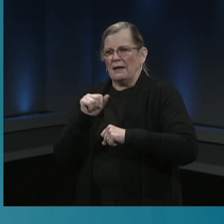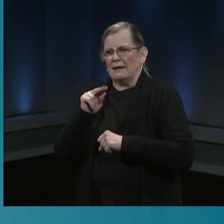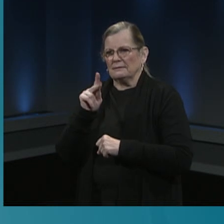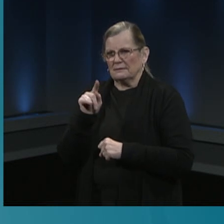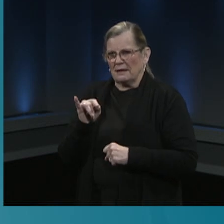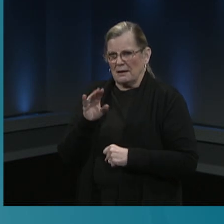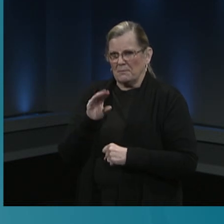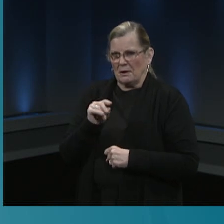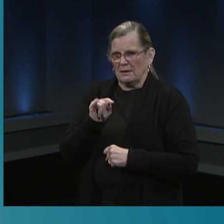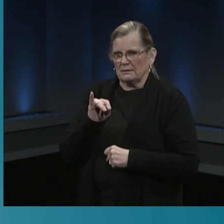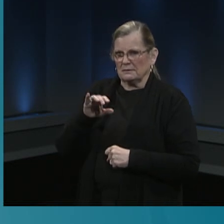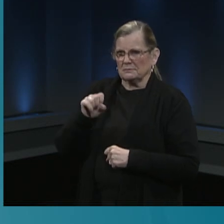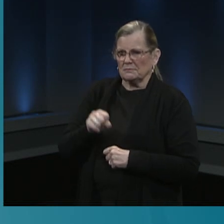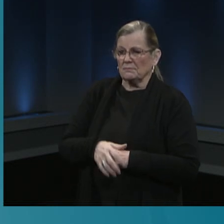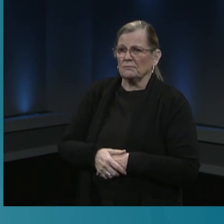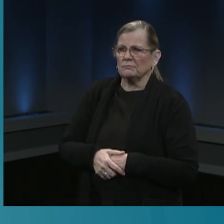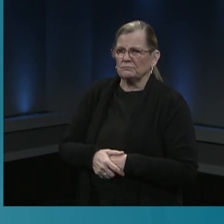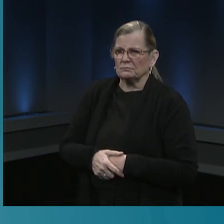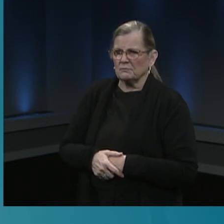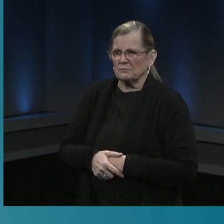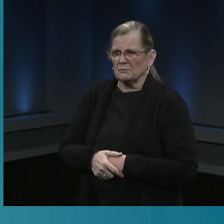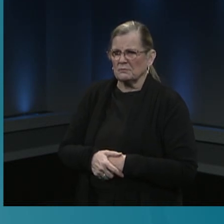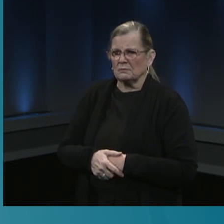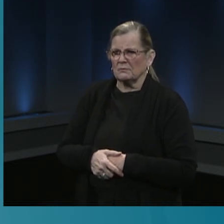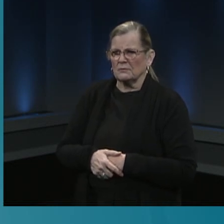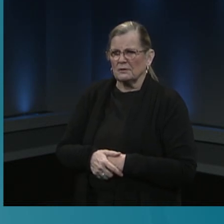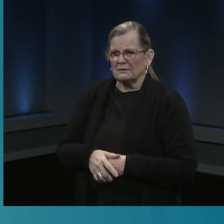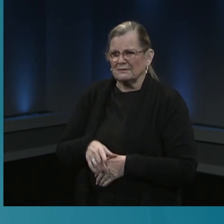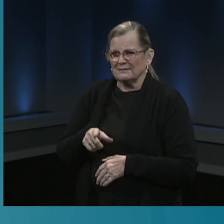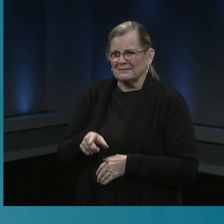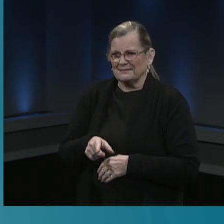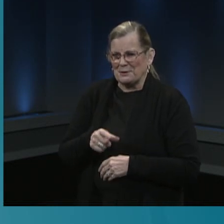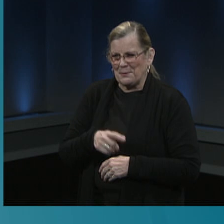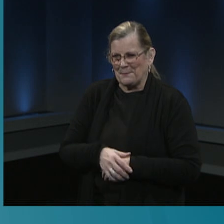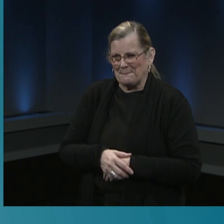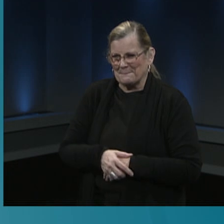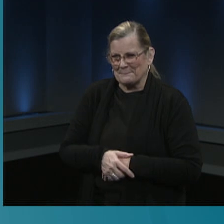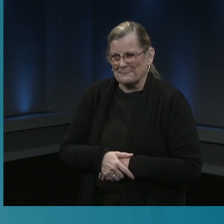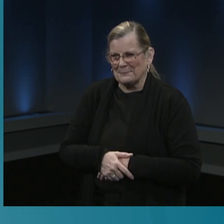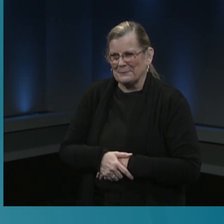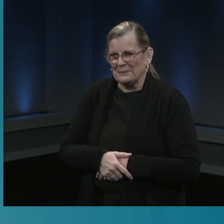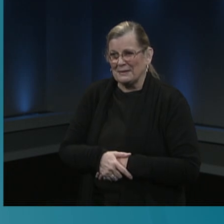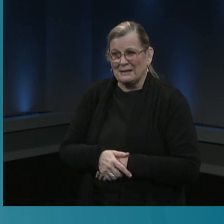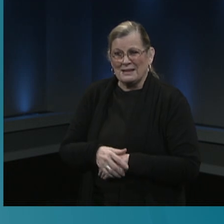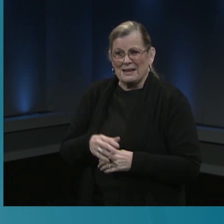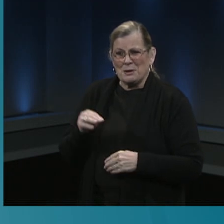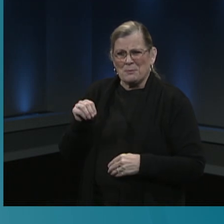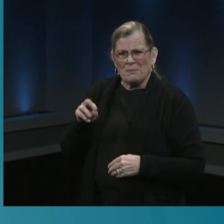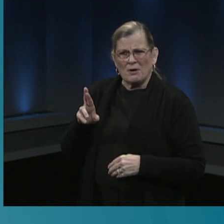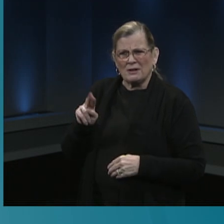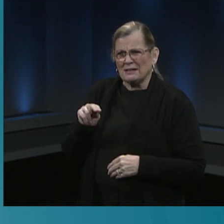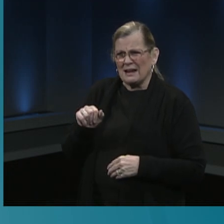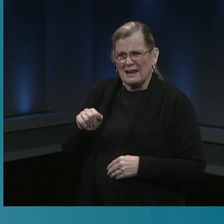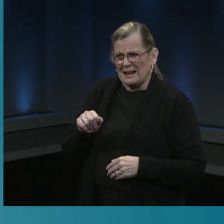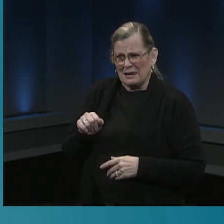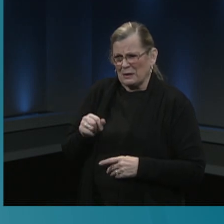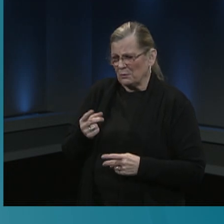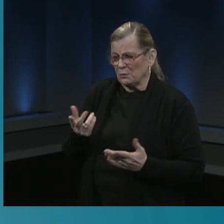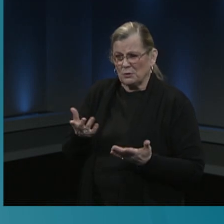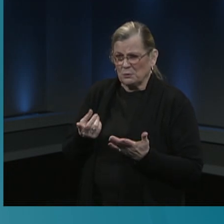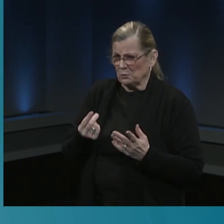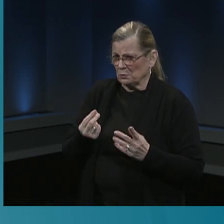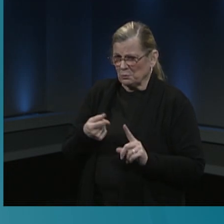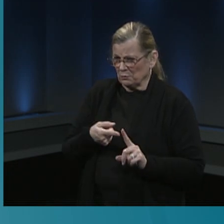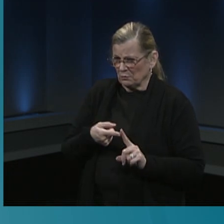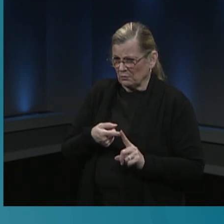Next slide. So thinking about how these mRNA vaccines work, there are several important facts to